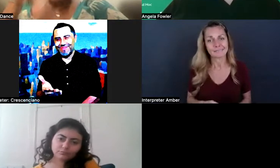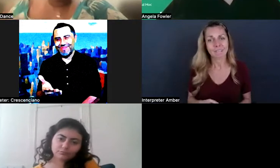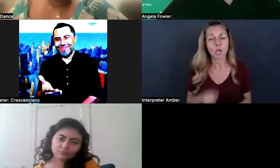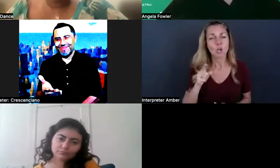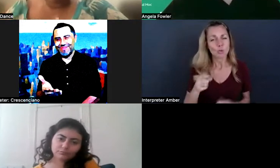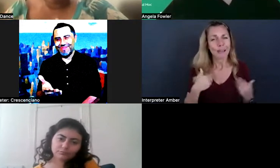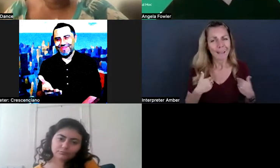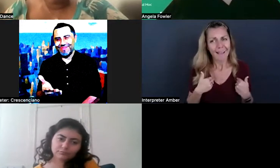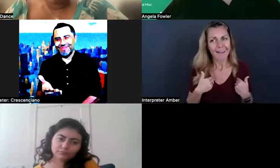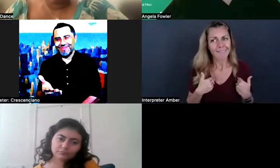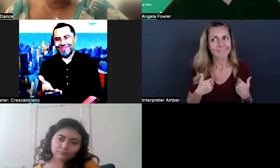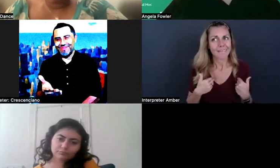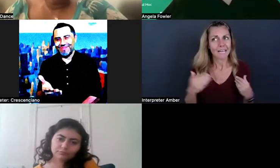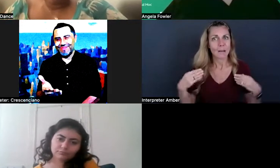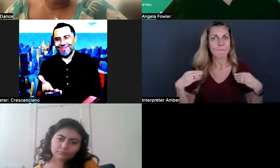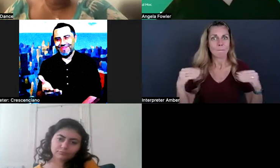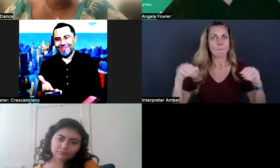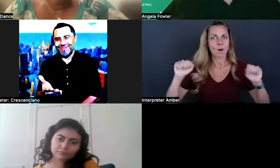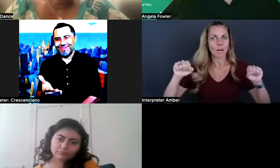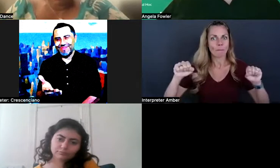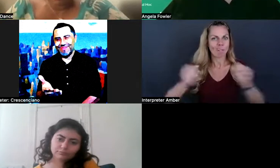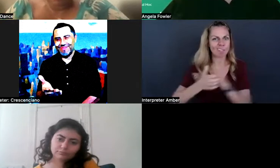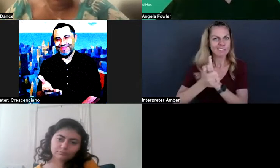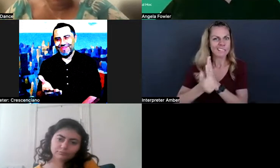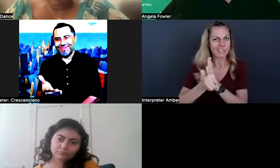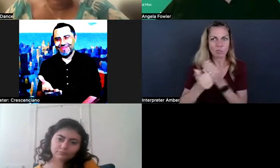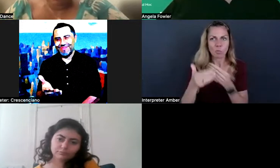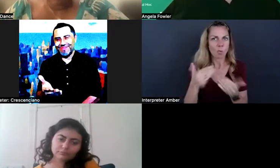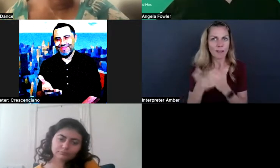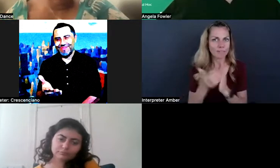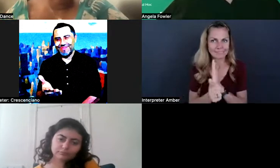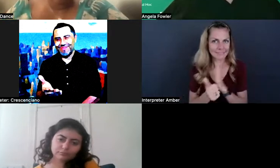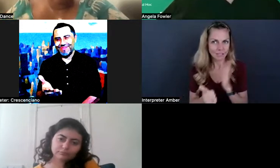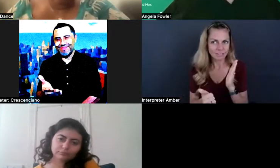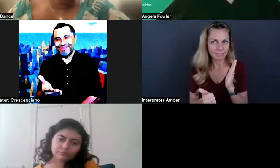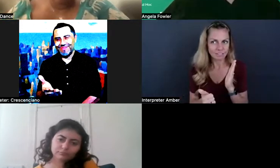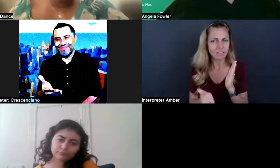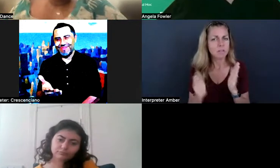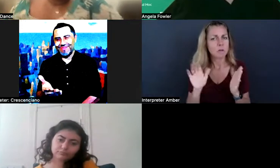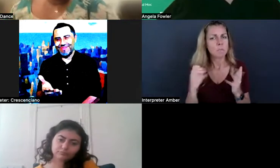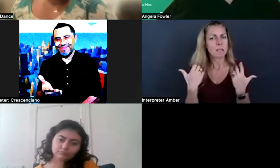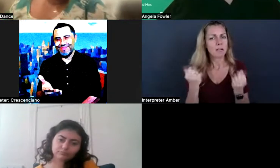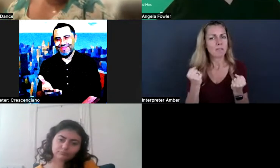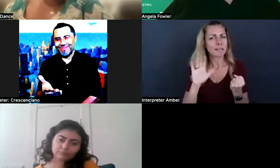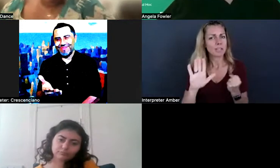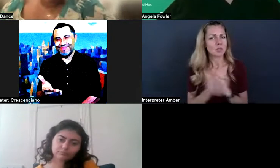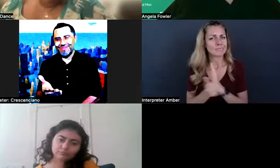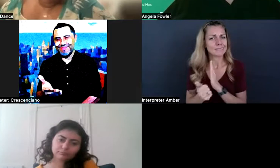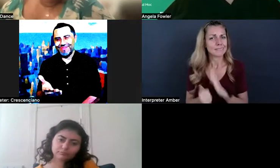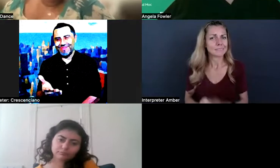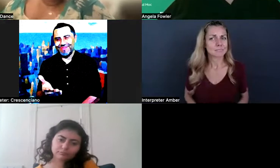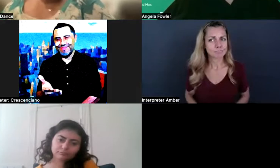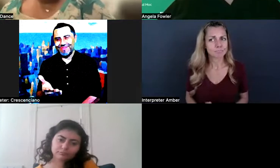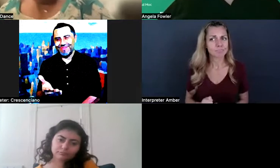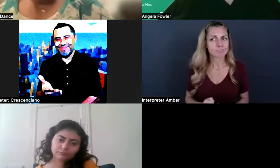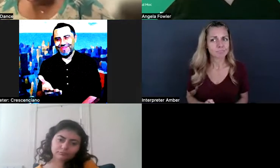skills, whatever those skills may be, be confident in the skills that you have and put those